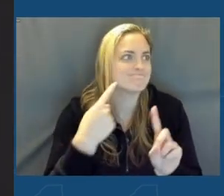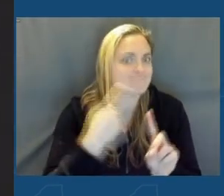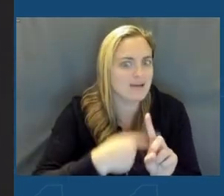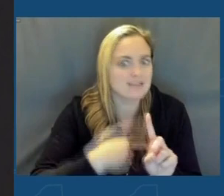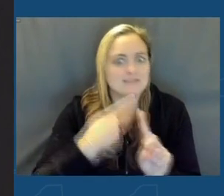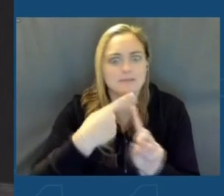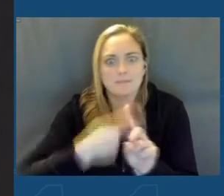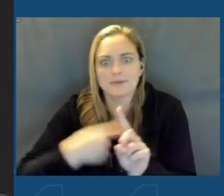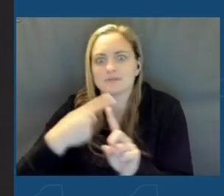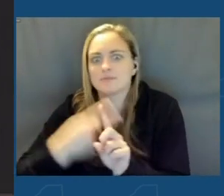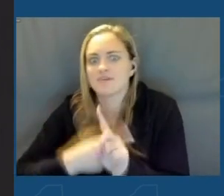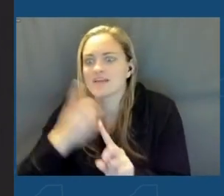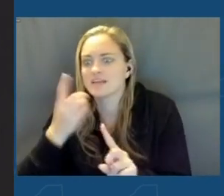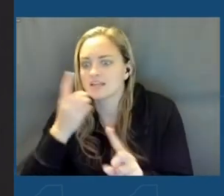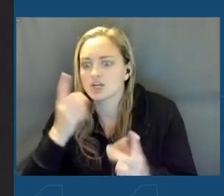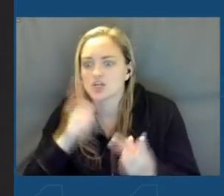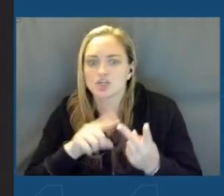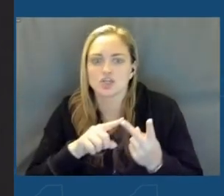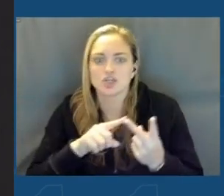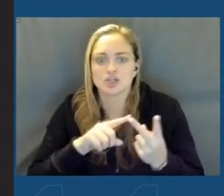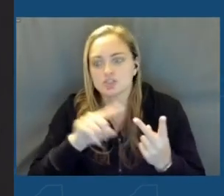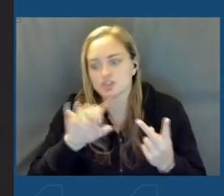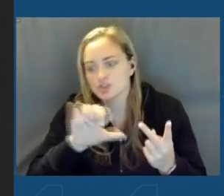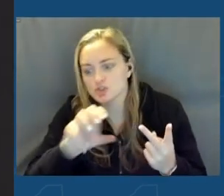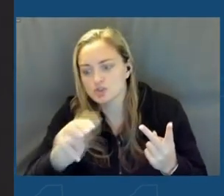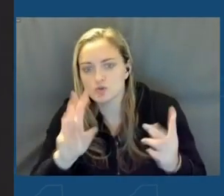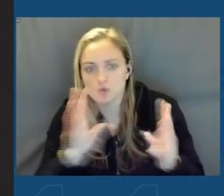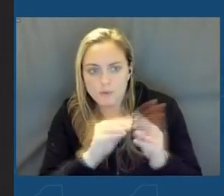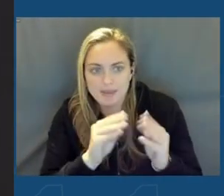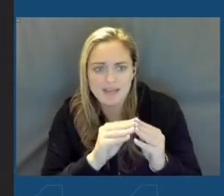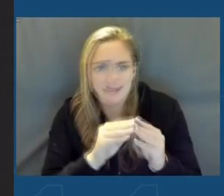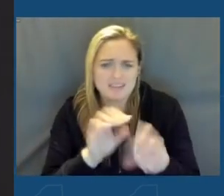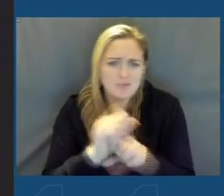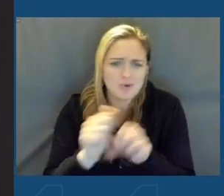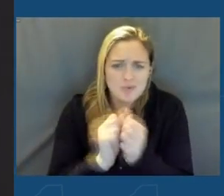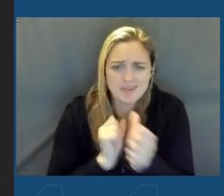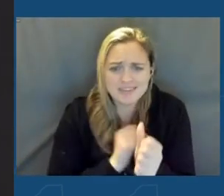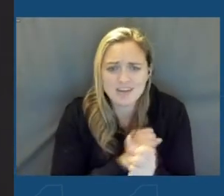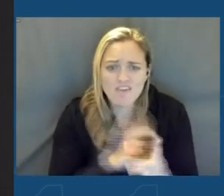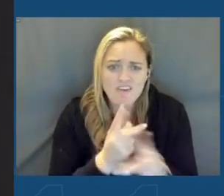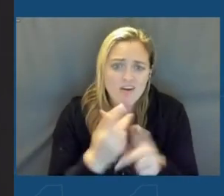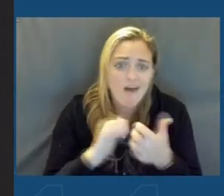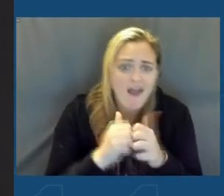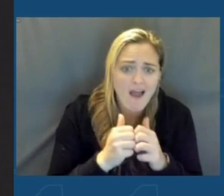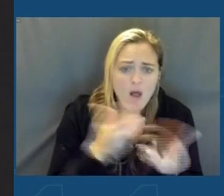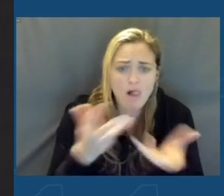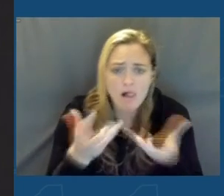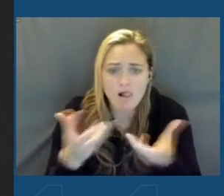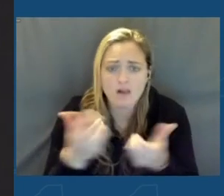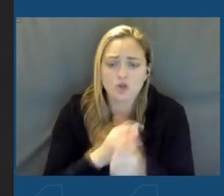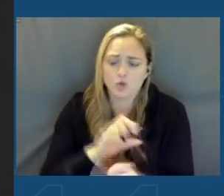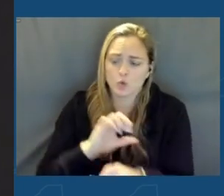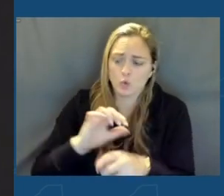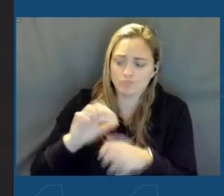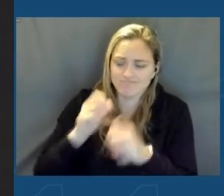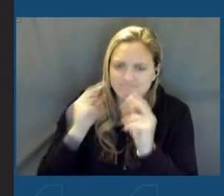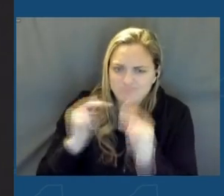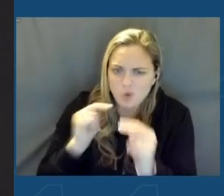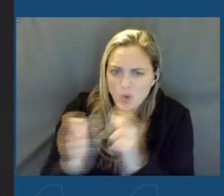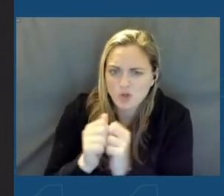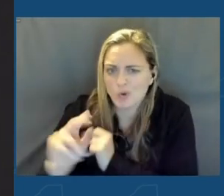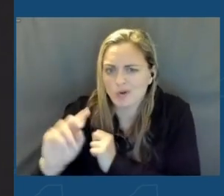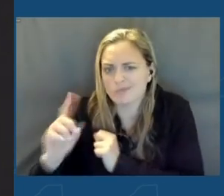calls and Zoom meetings and working so closely with the senator to strategize on what we needed to be done and how to work with Washington and deepening our personal